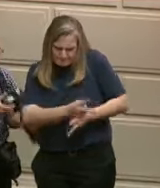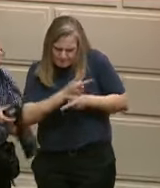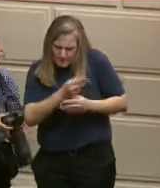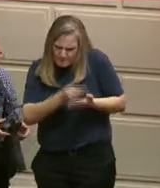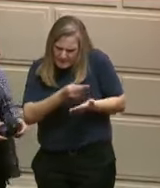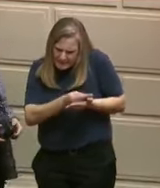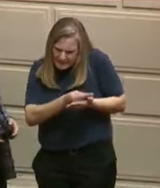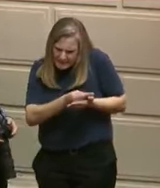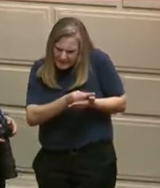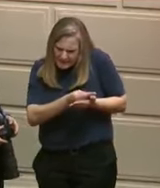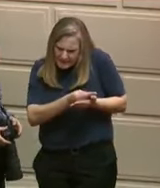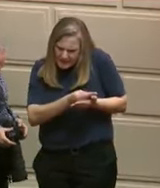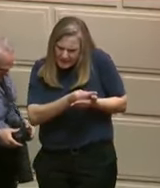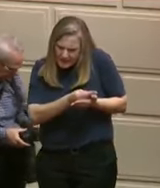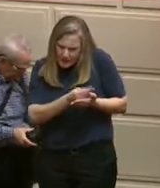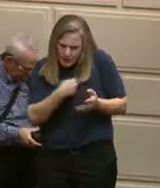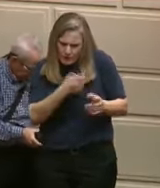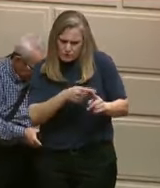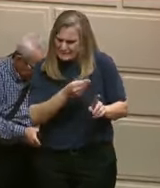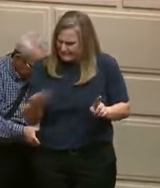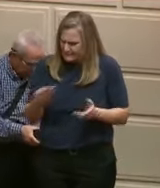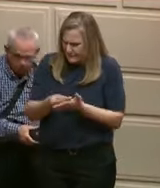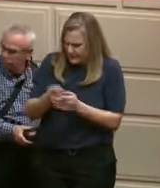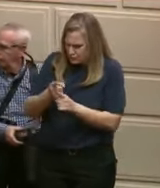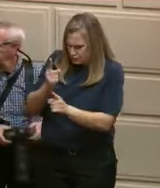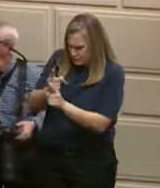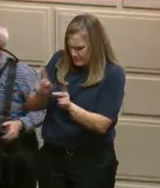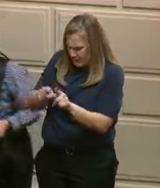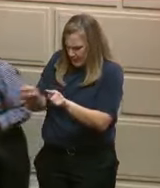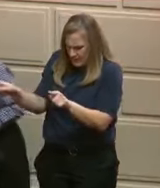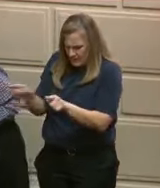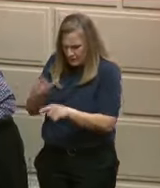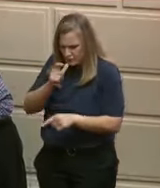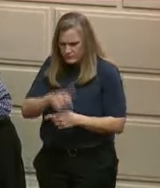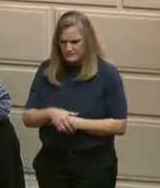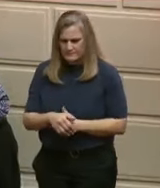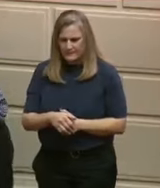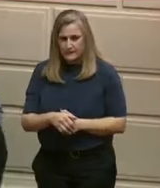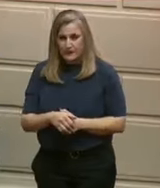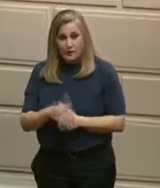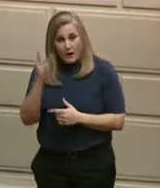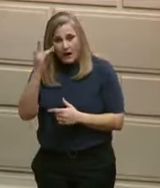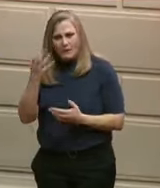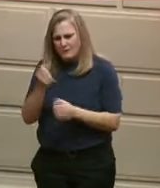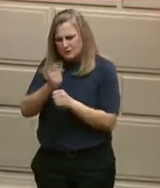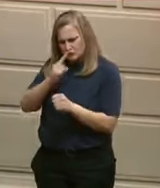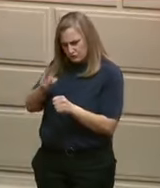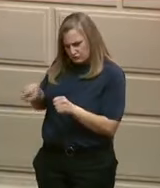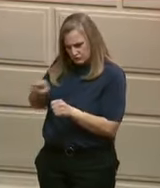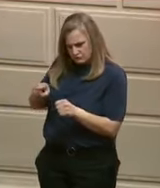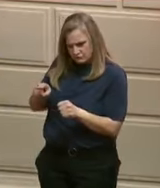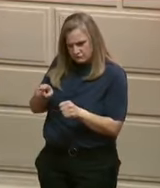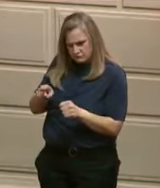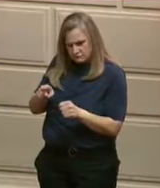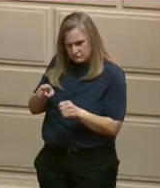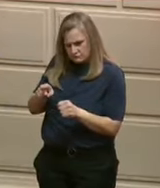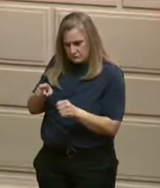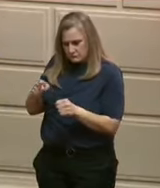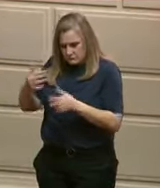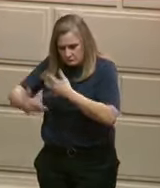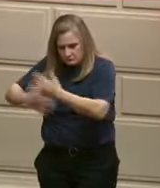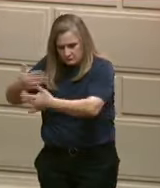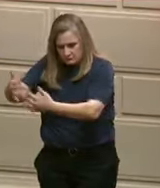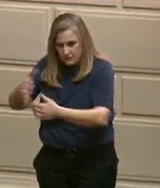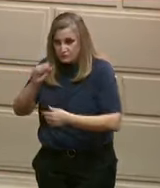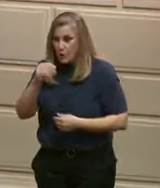-time investments and budgeting within our means, so we won't be forced to revise our budget as other states are and